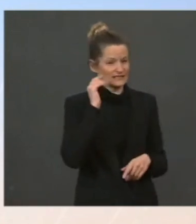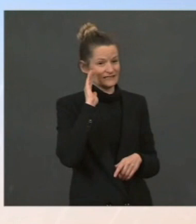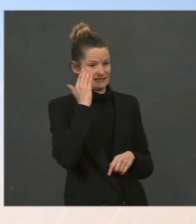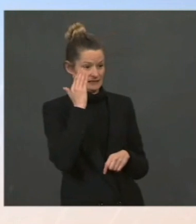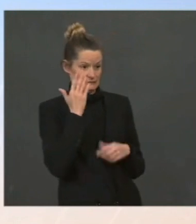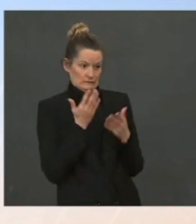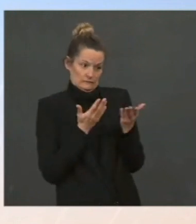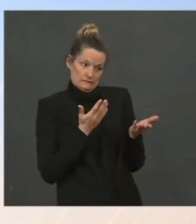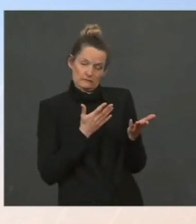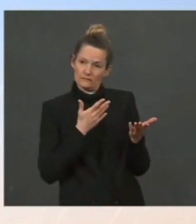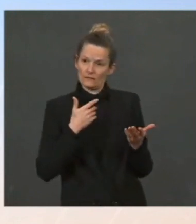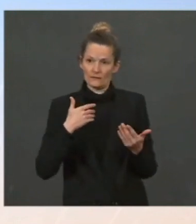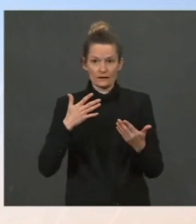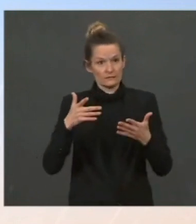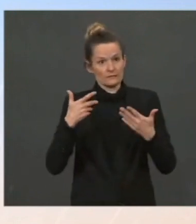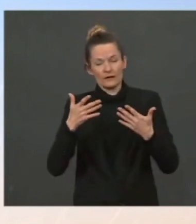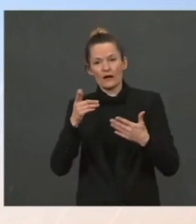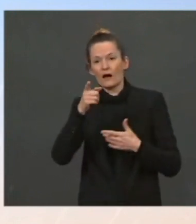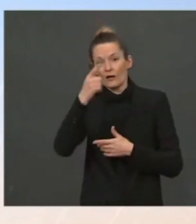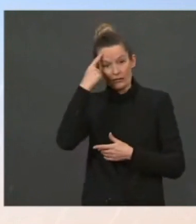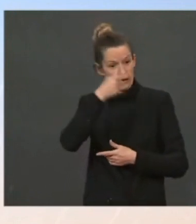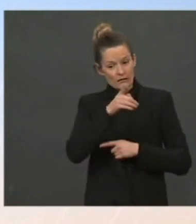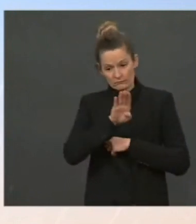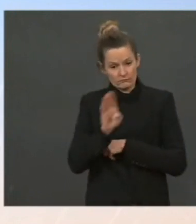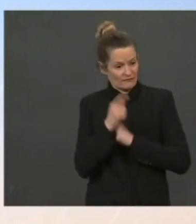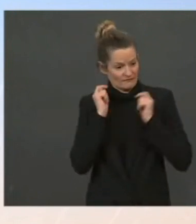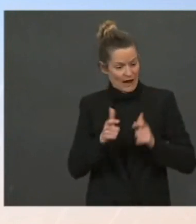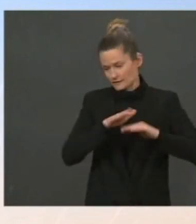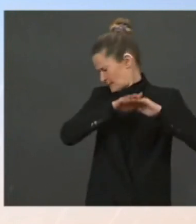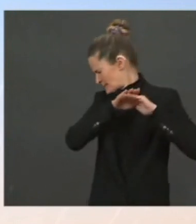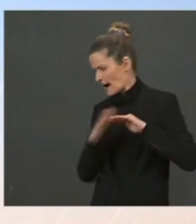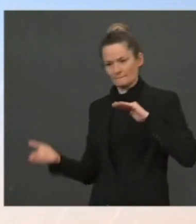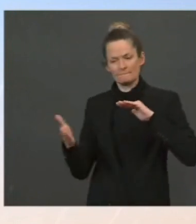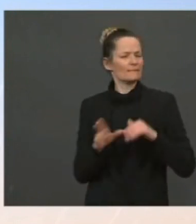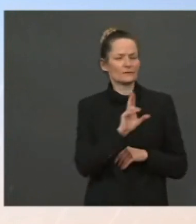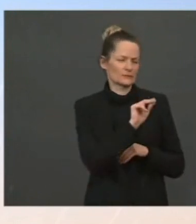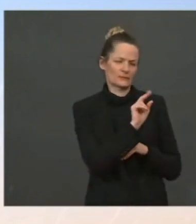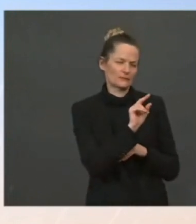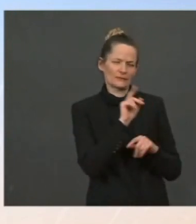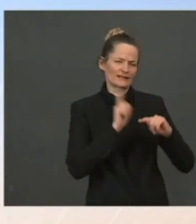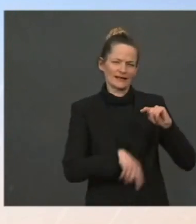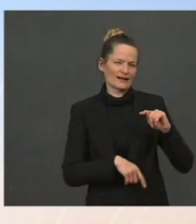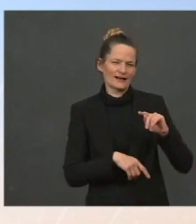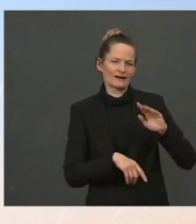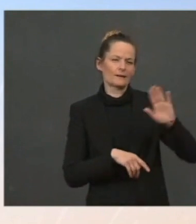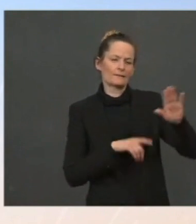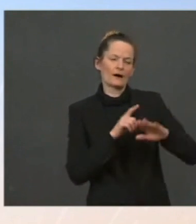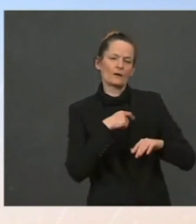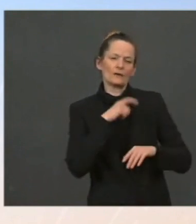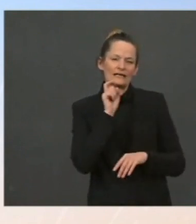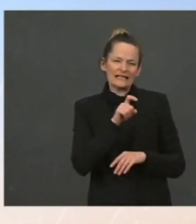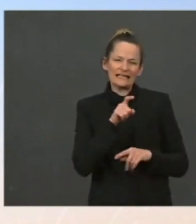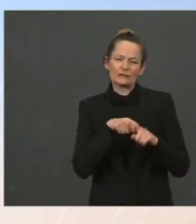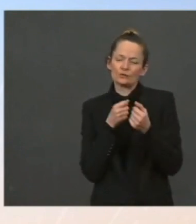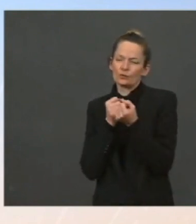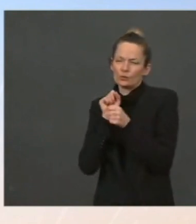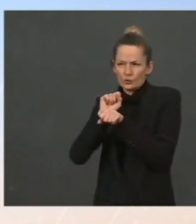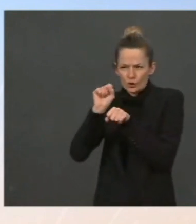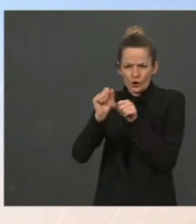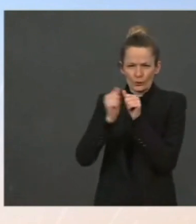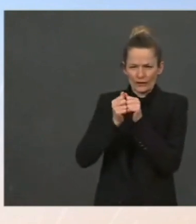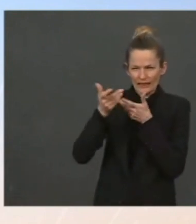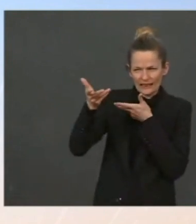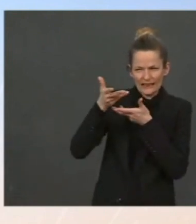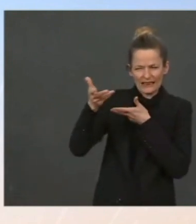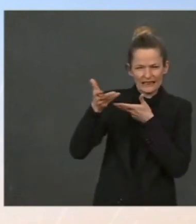but we also are recognizing it. Everybody needs to, I think, be a partner in letting people know that last year was an